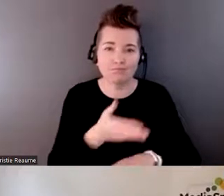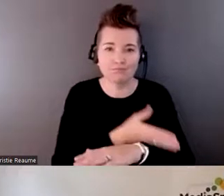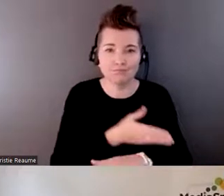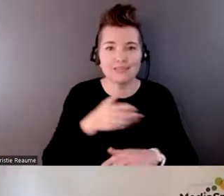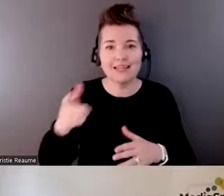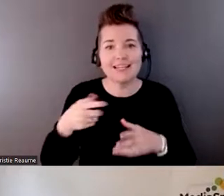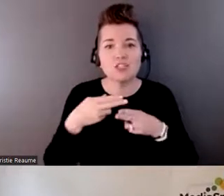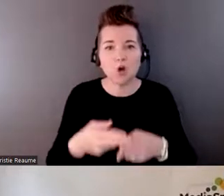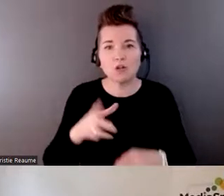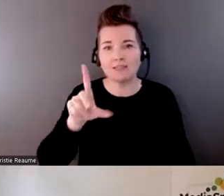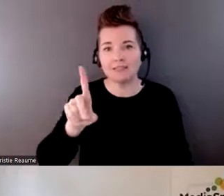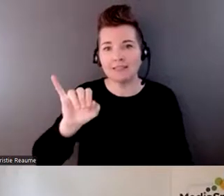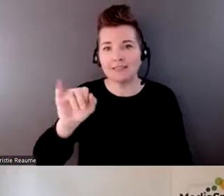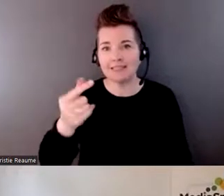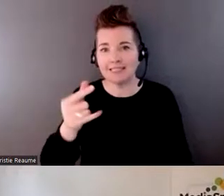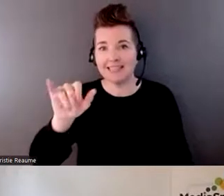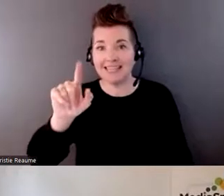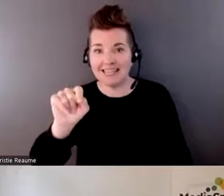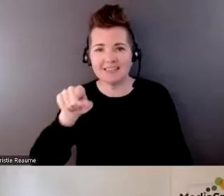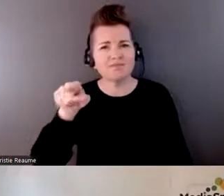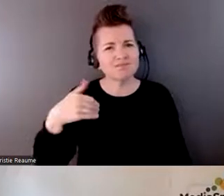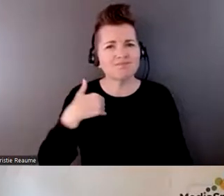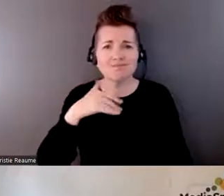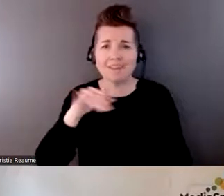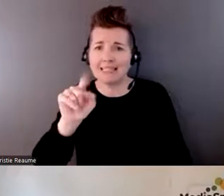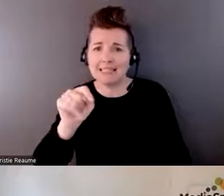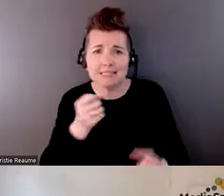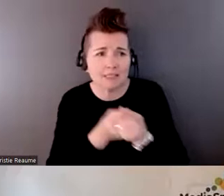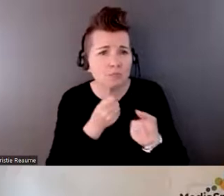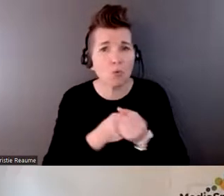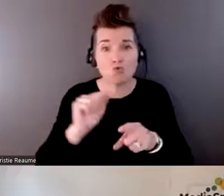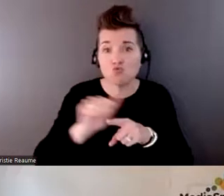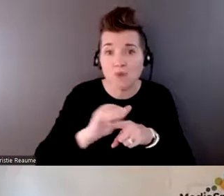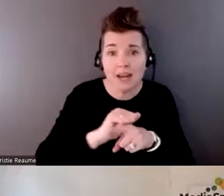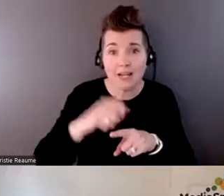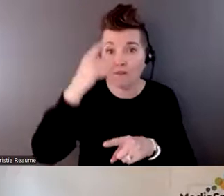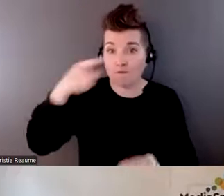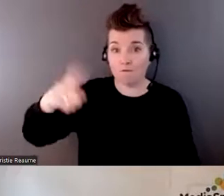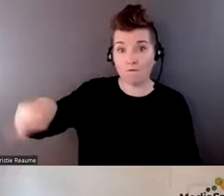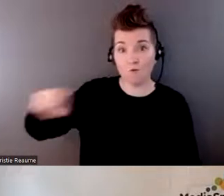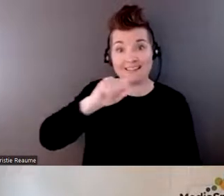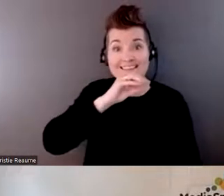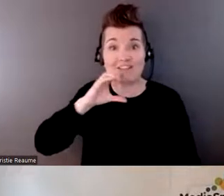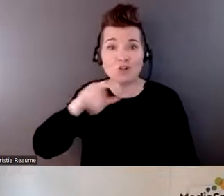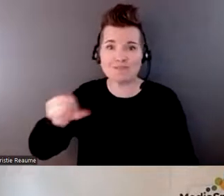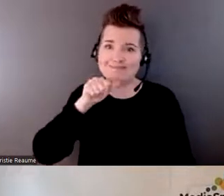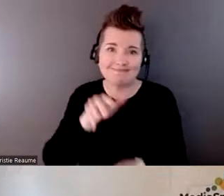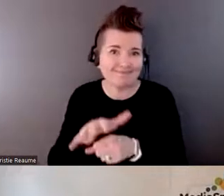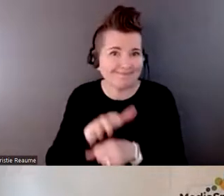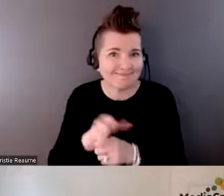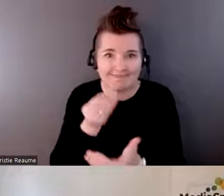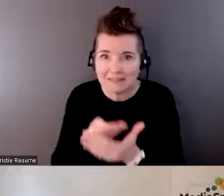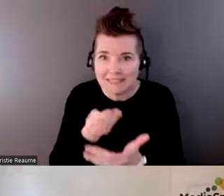devices, data, IT support and training to low income older adults who are beginners with technology.